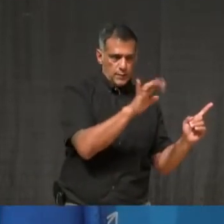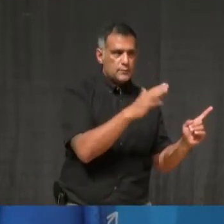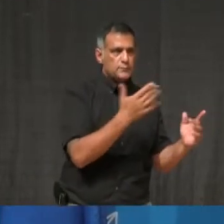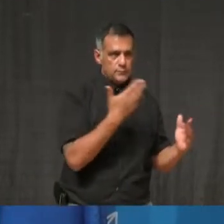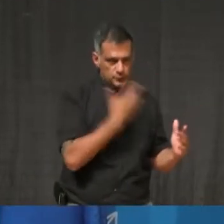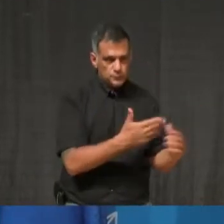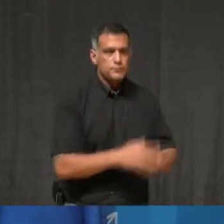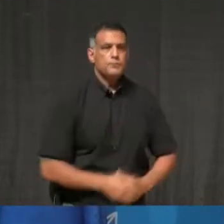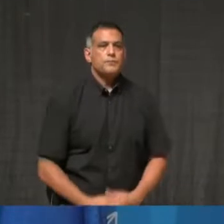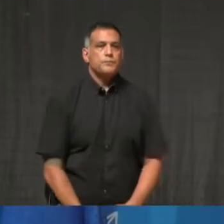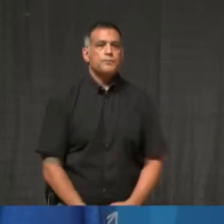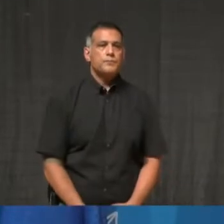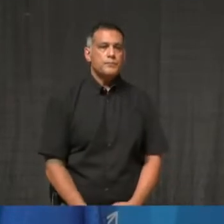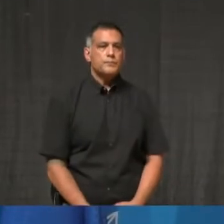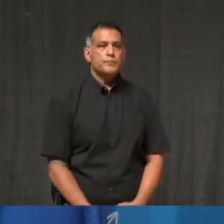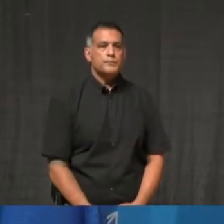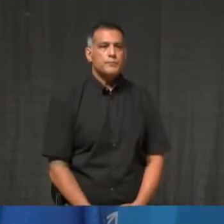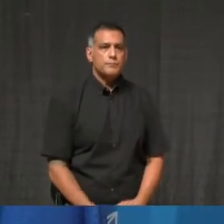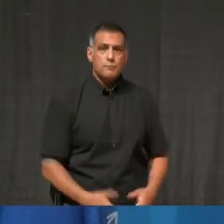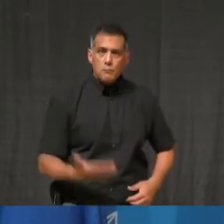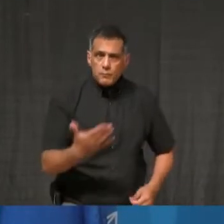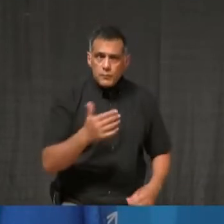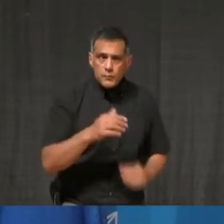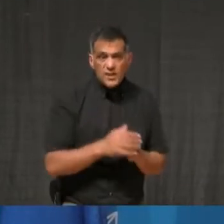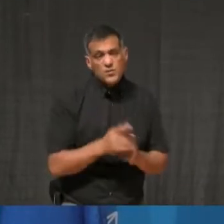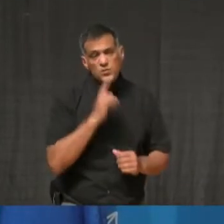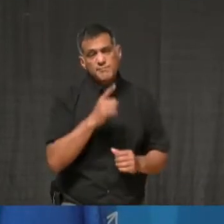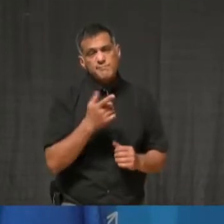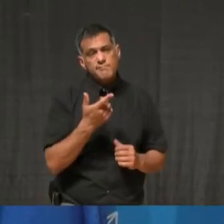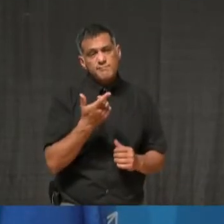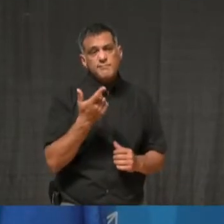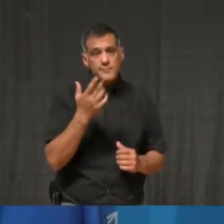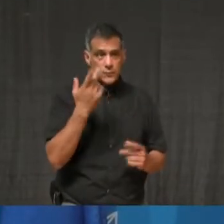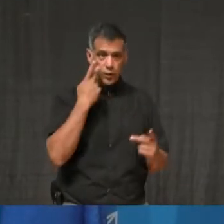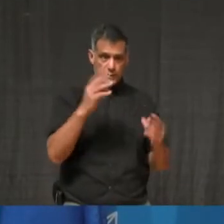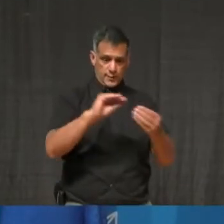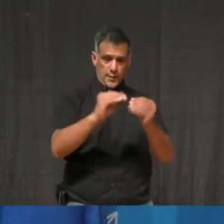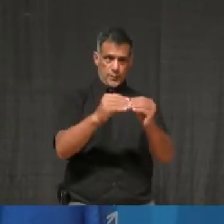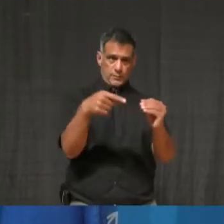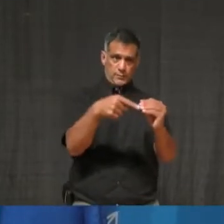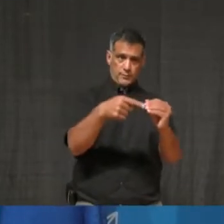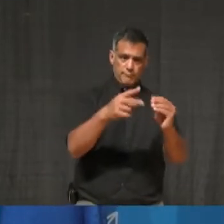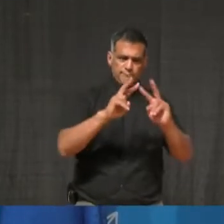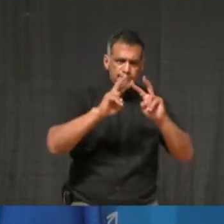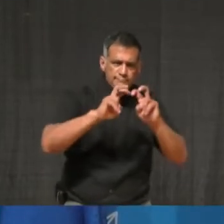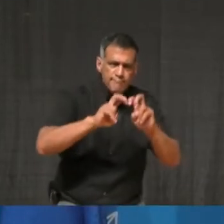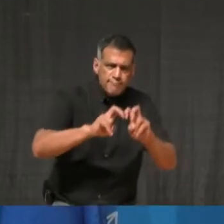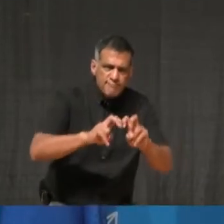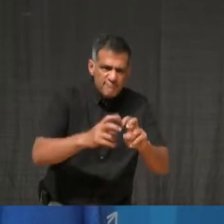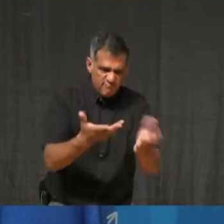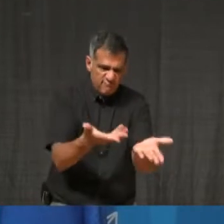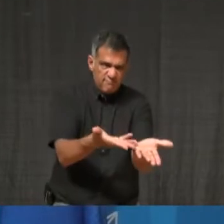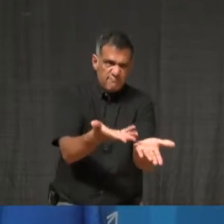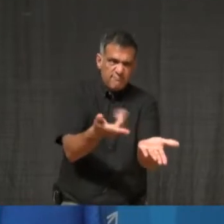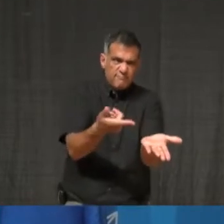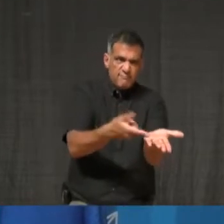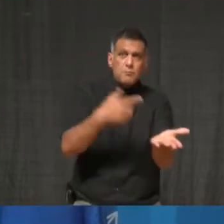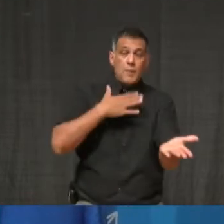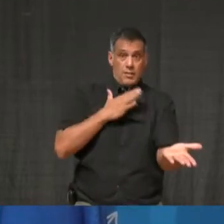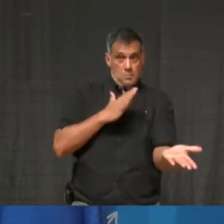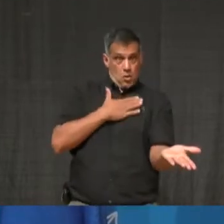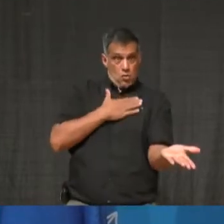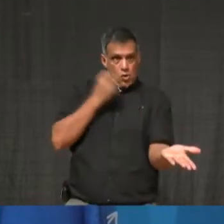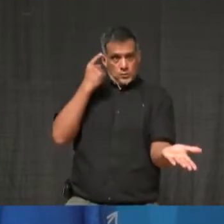You know, I think the reality is we need to look at the numbers, and as I understand it, there will be a broader provincial